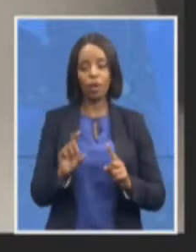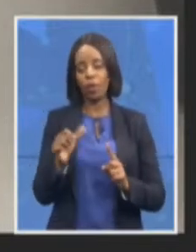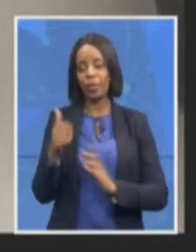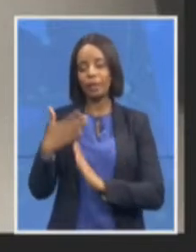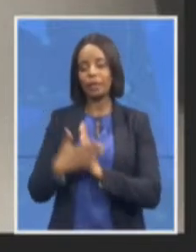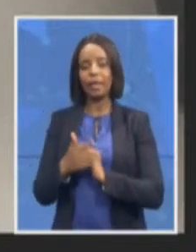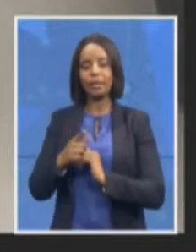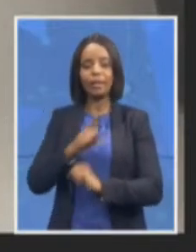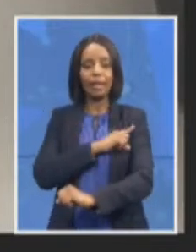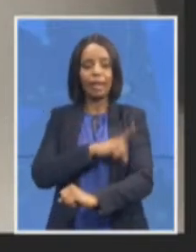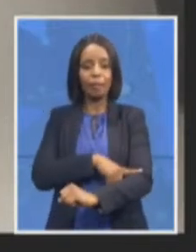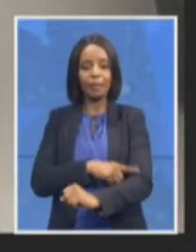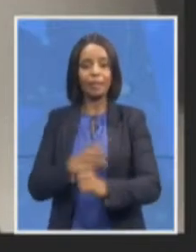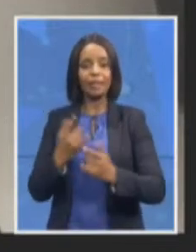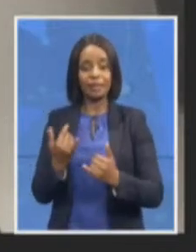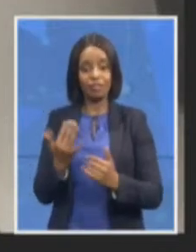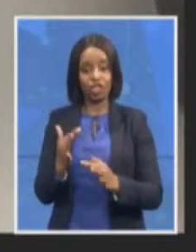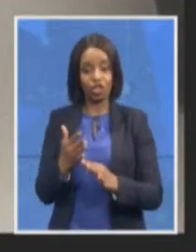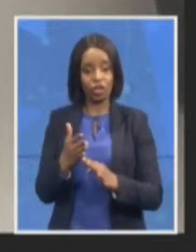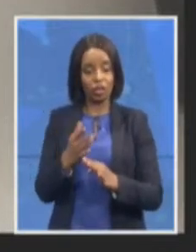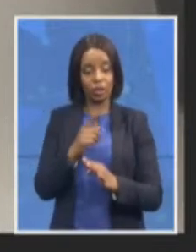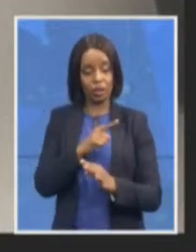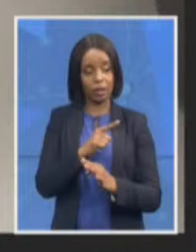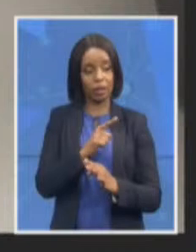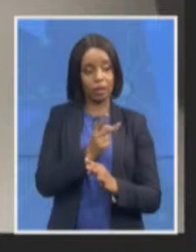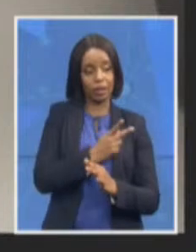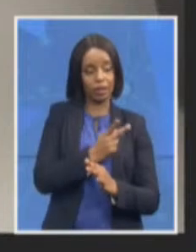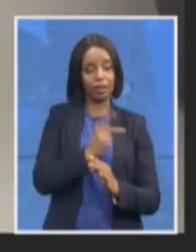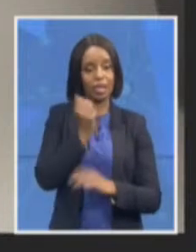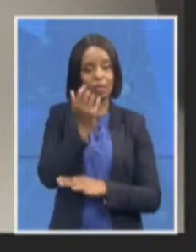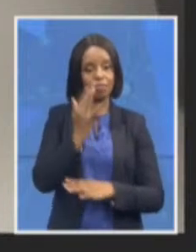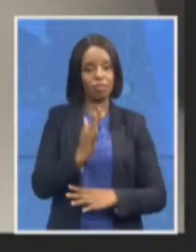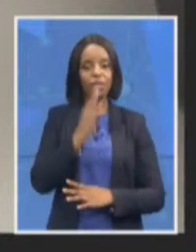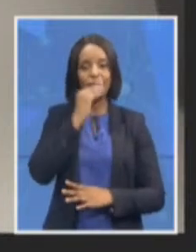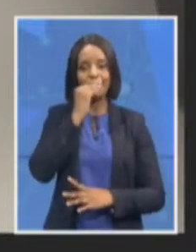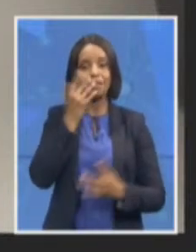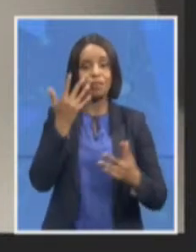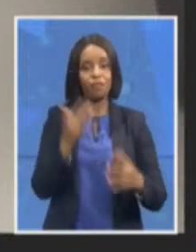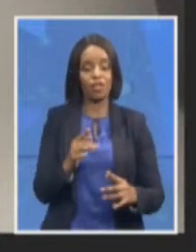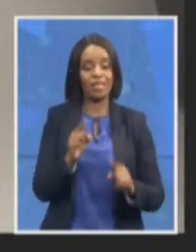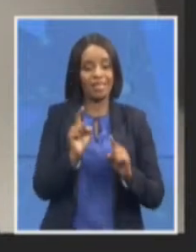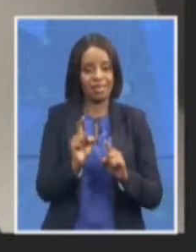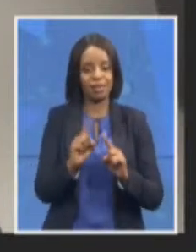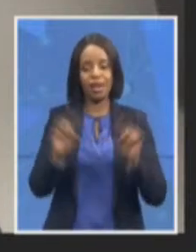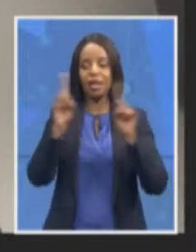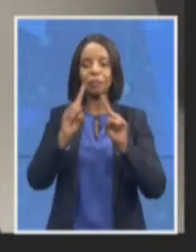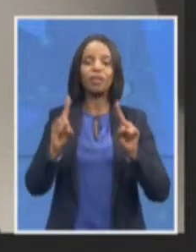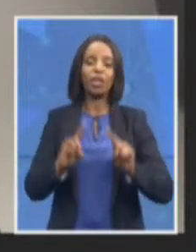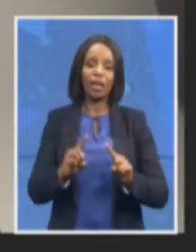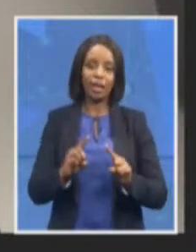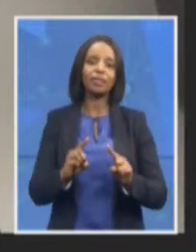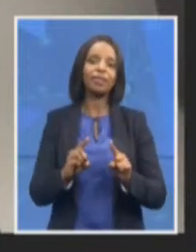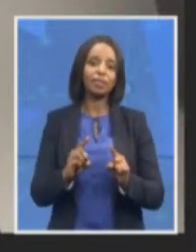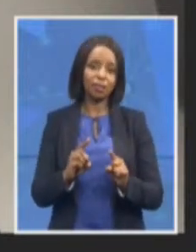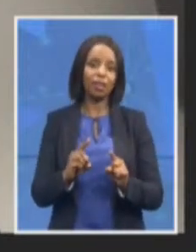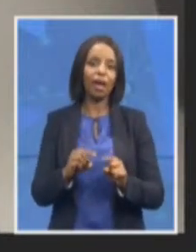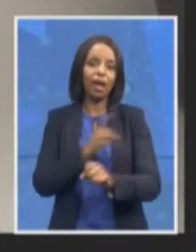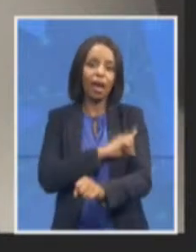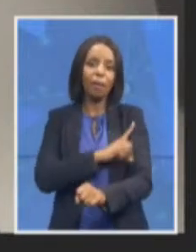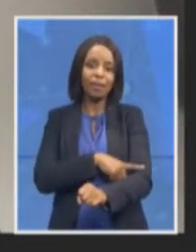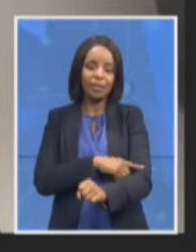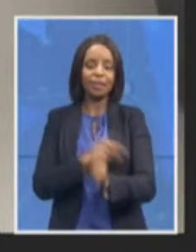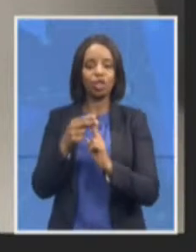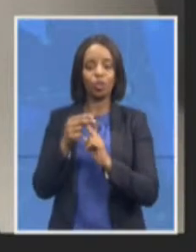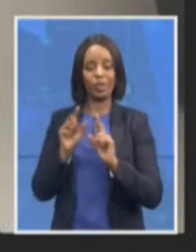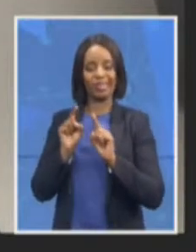have raised in relation to the kinds of specialized capacity needed to prosecute these cases and we've explained in a